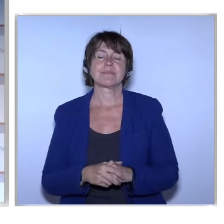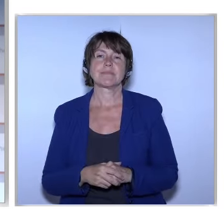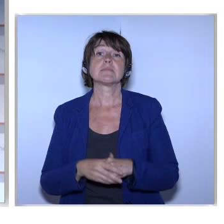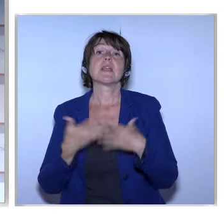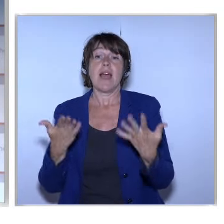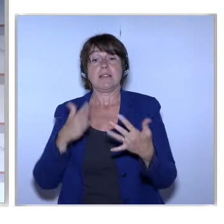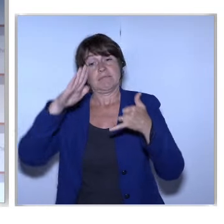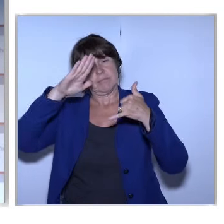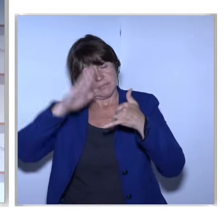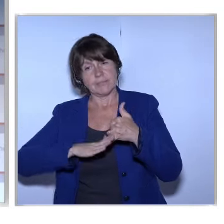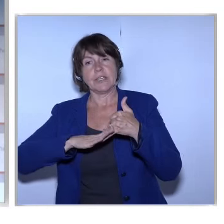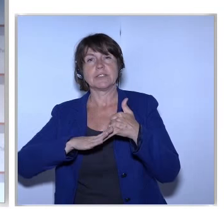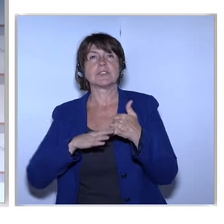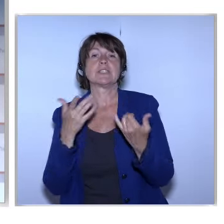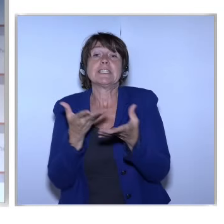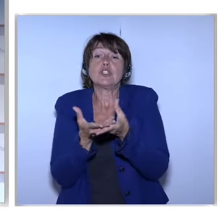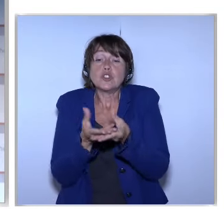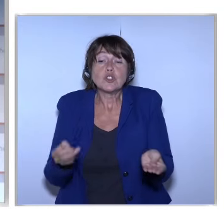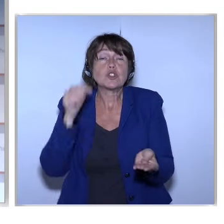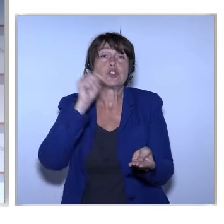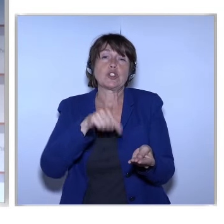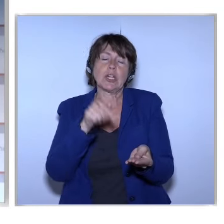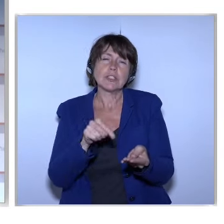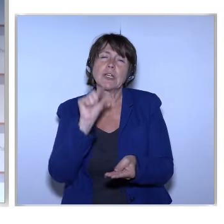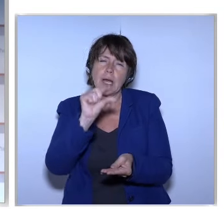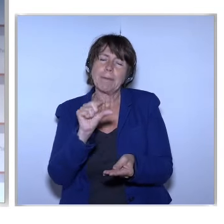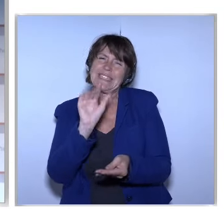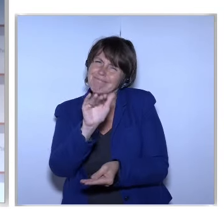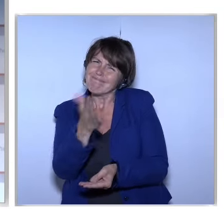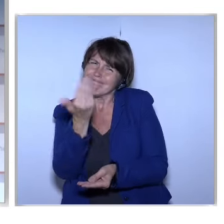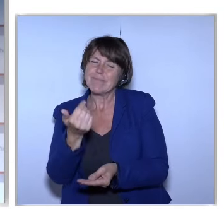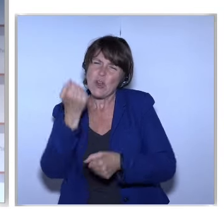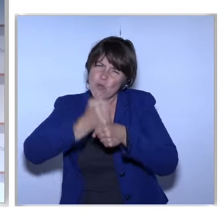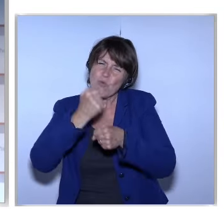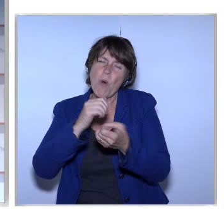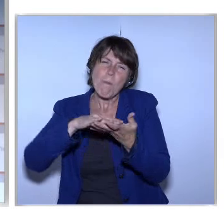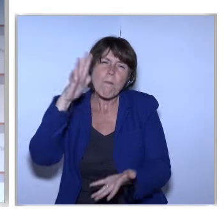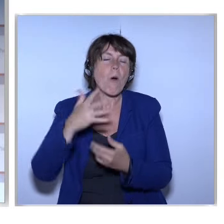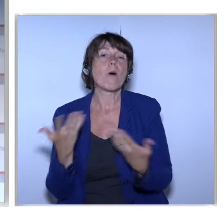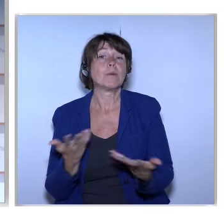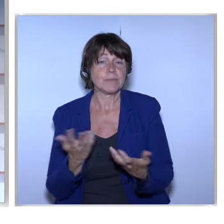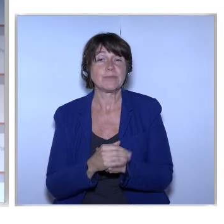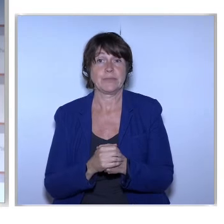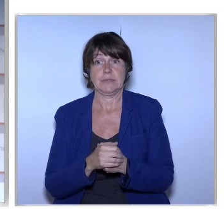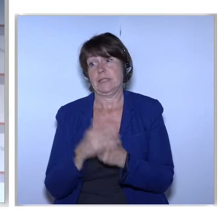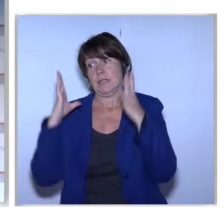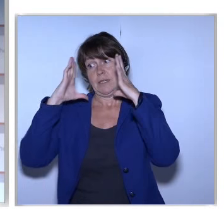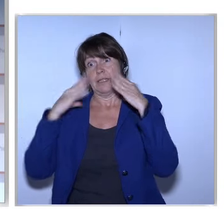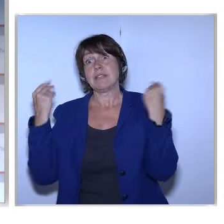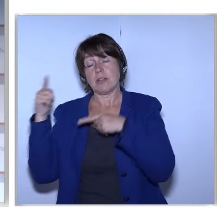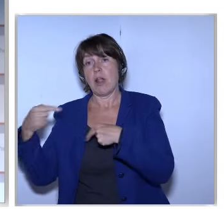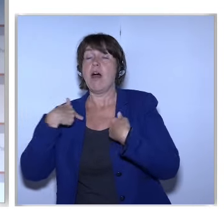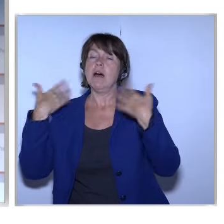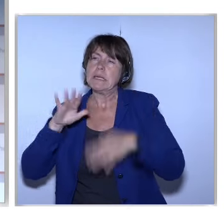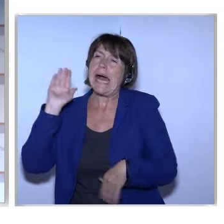Solution That Takes A Little Bit More Work Than Some Bedtime Reading Now In The Netherlands I've Been Raising